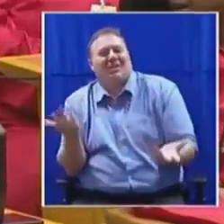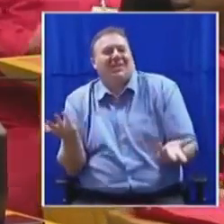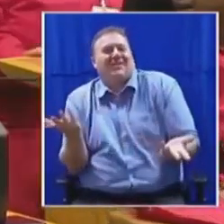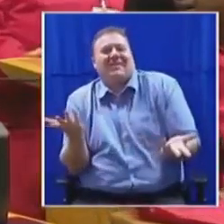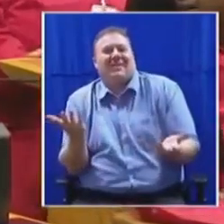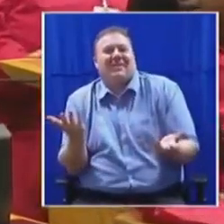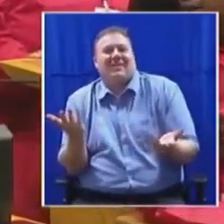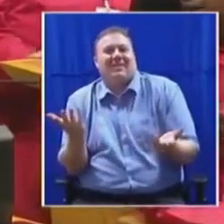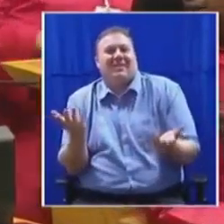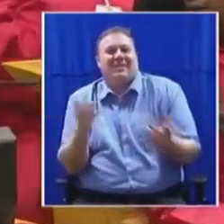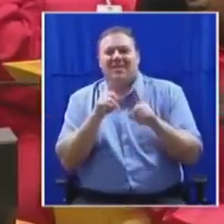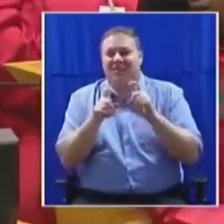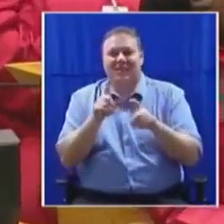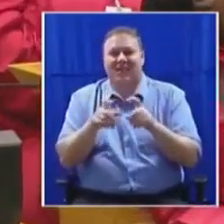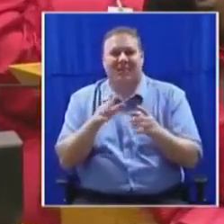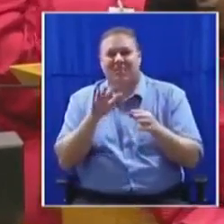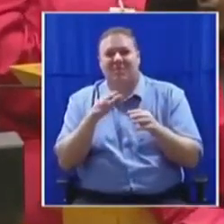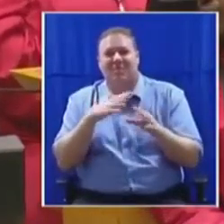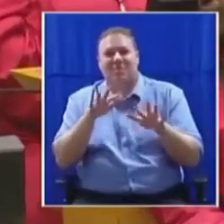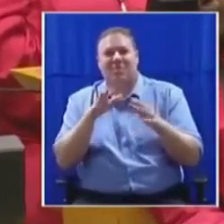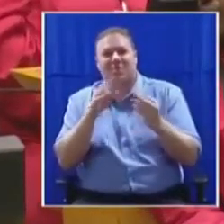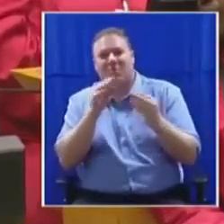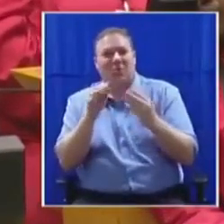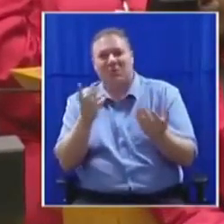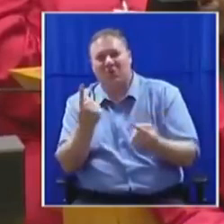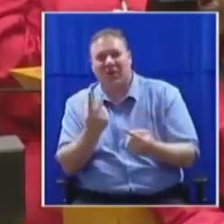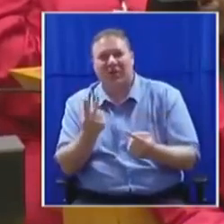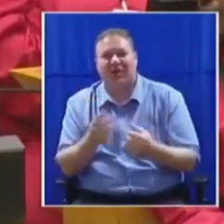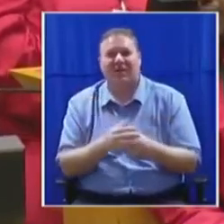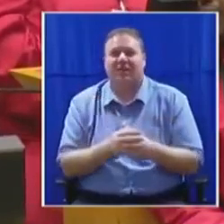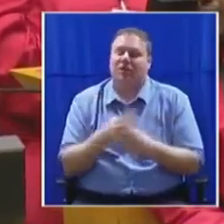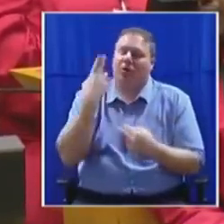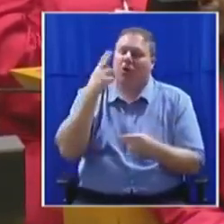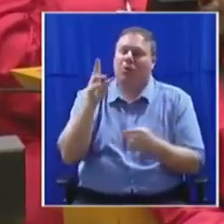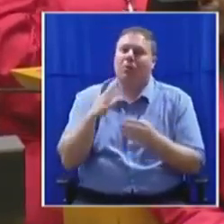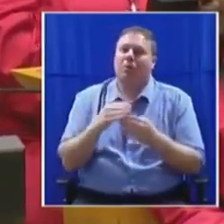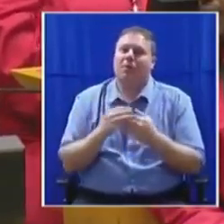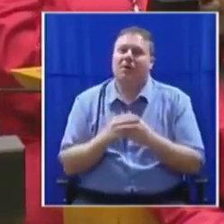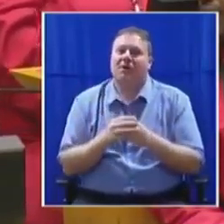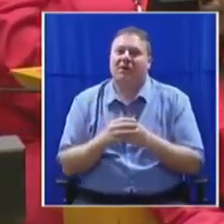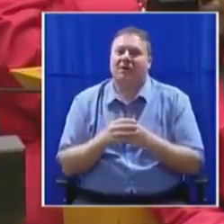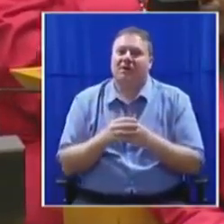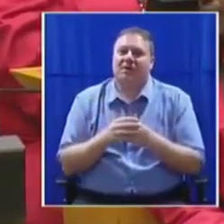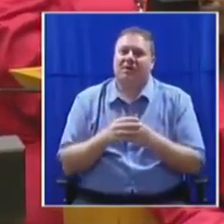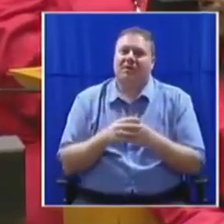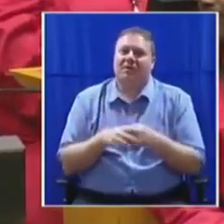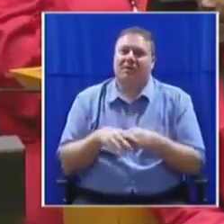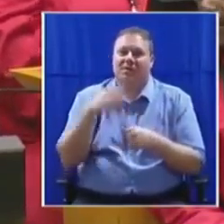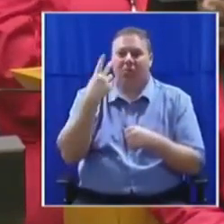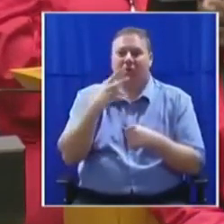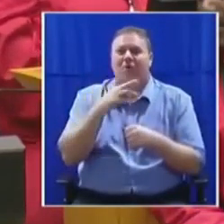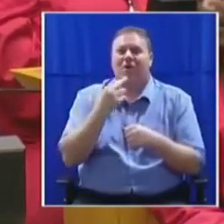do we investigating people talking to each other these days honorable member for real honorable chief whip of the da